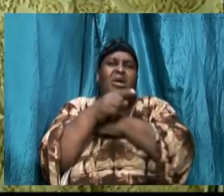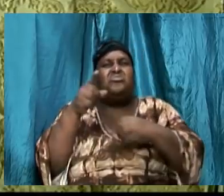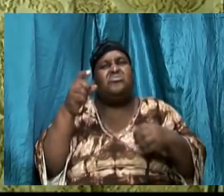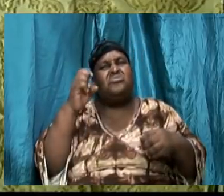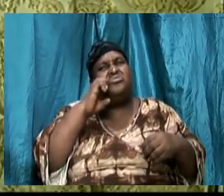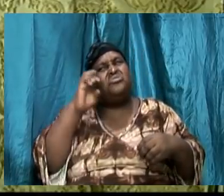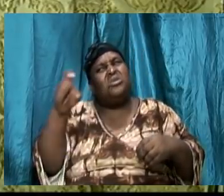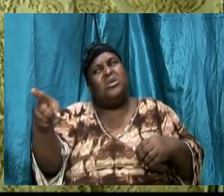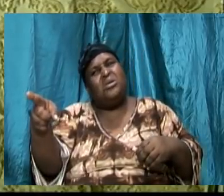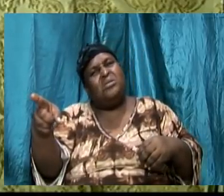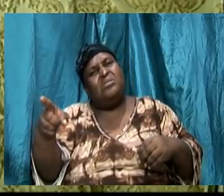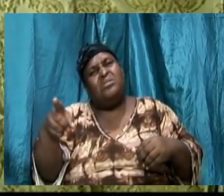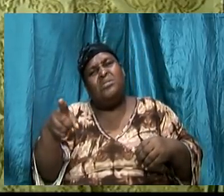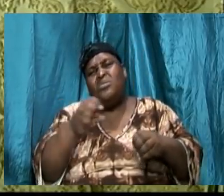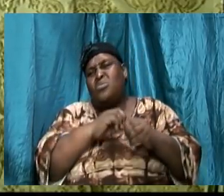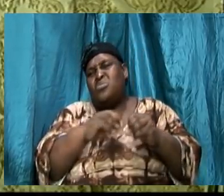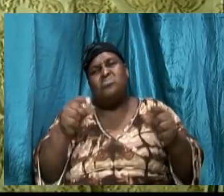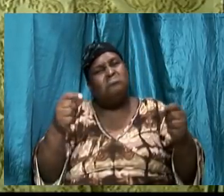what he said go